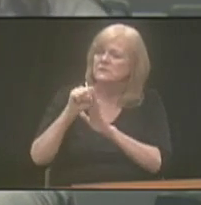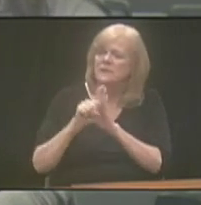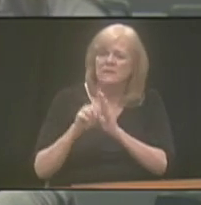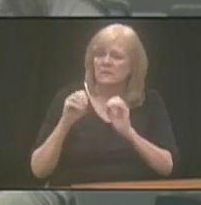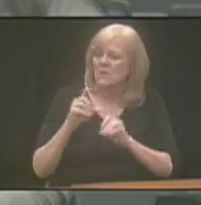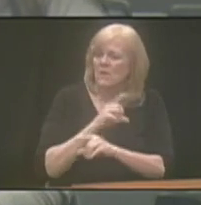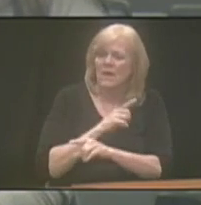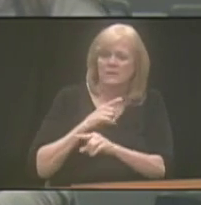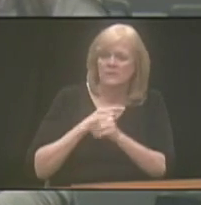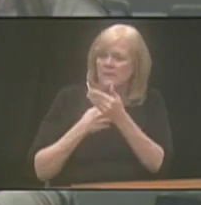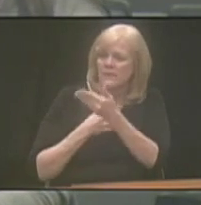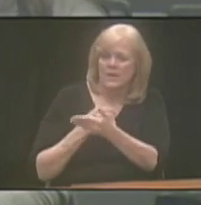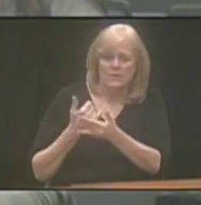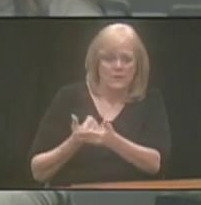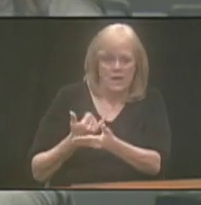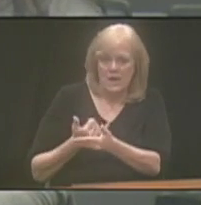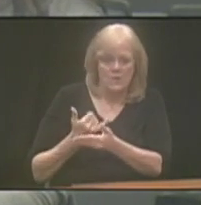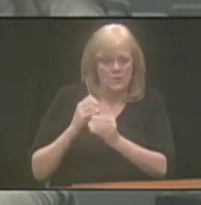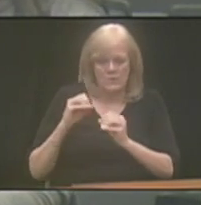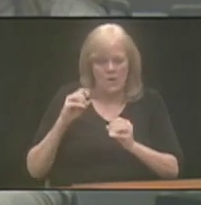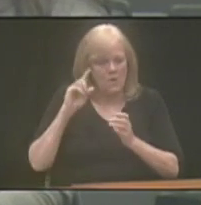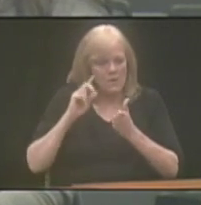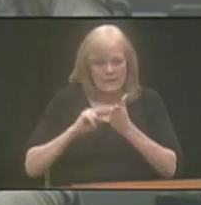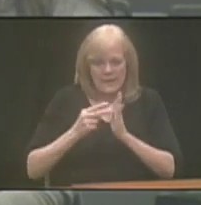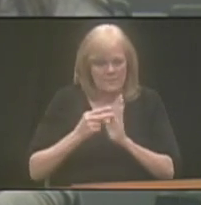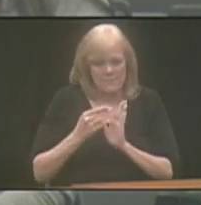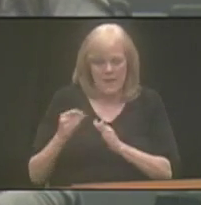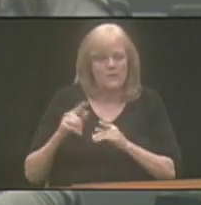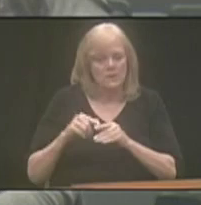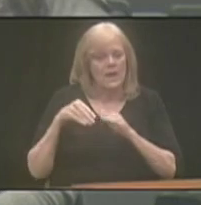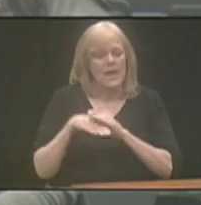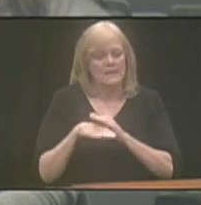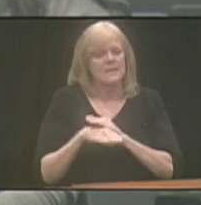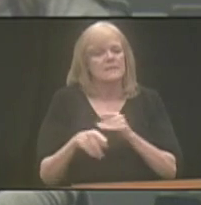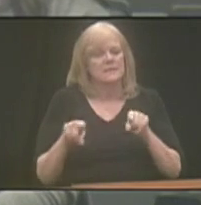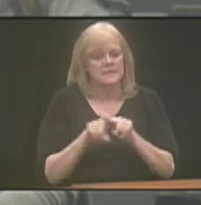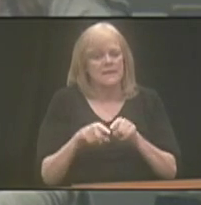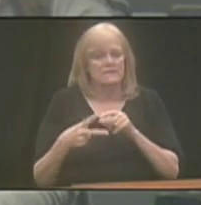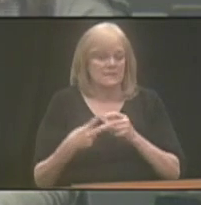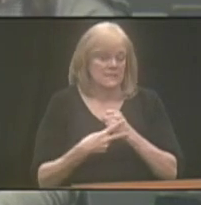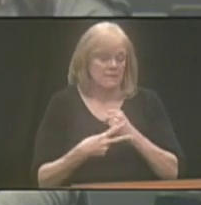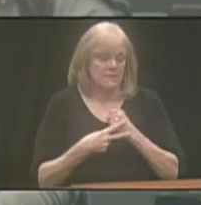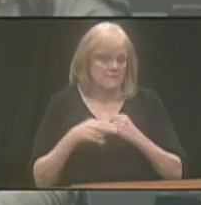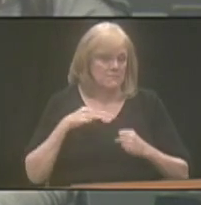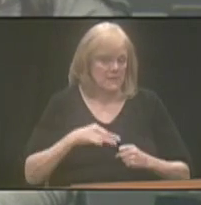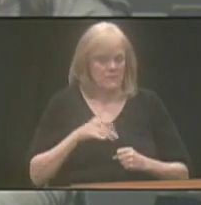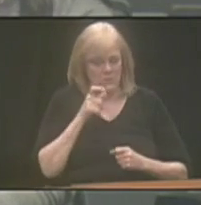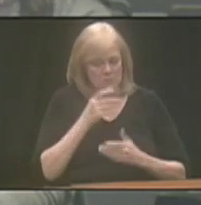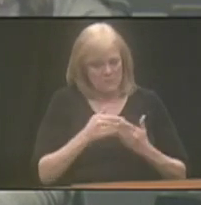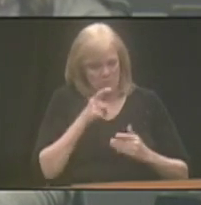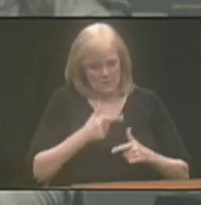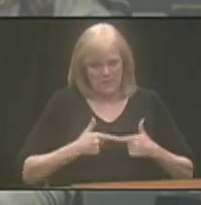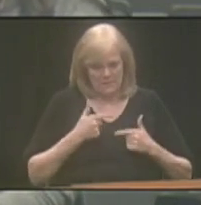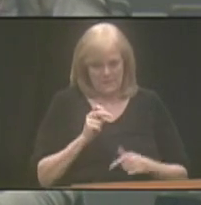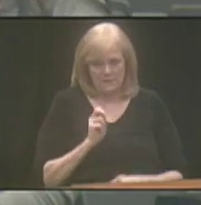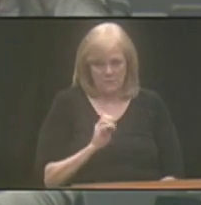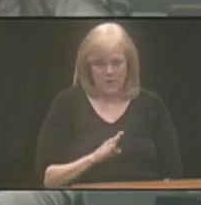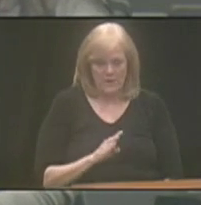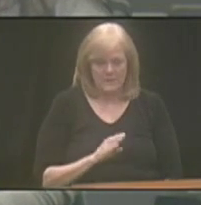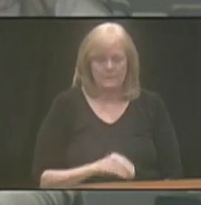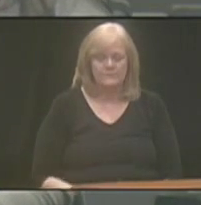legislation currently or no intended state plan to be able to access the same savings benefits as someone who lives in Nebraska.